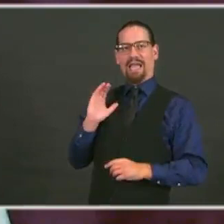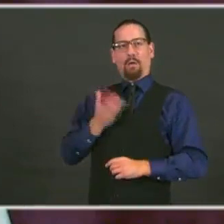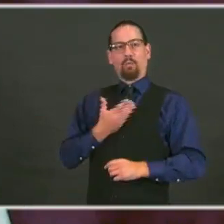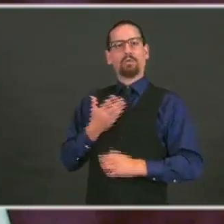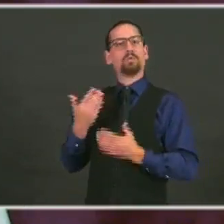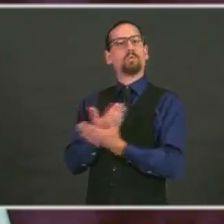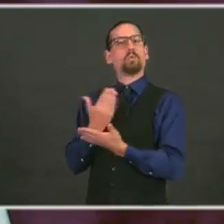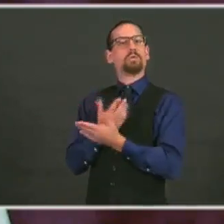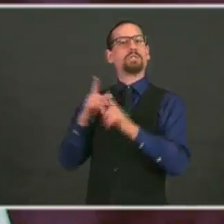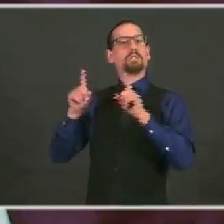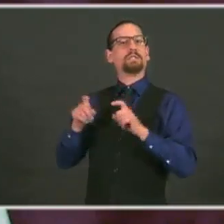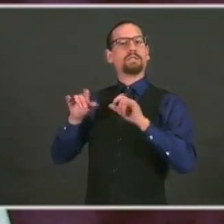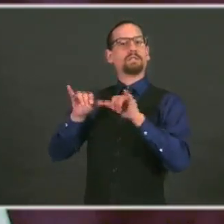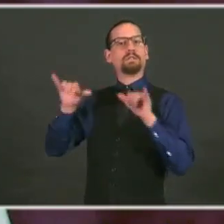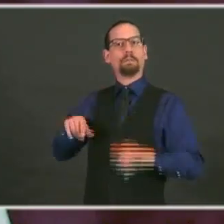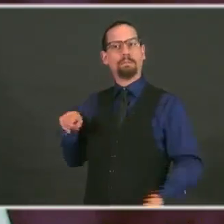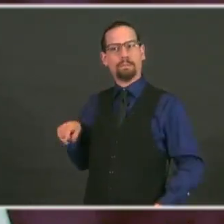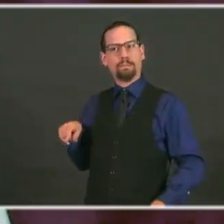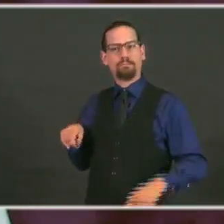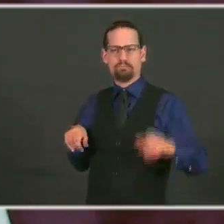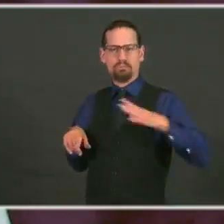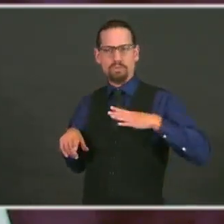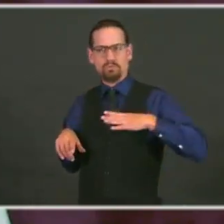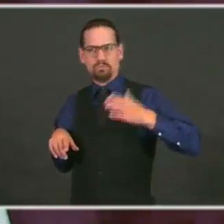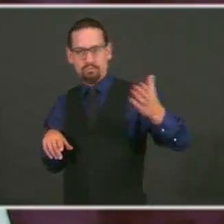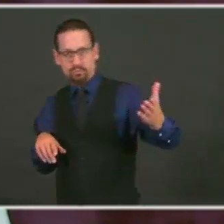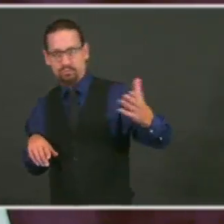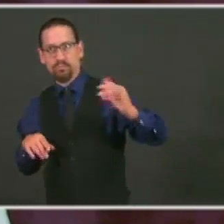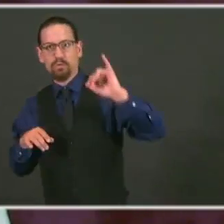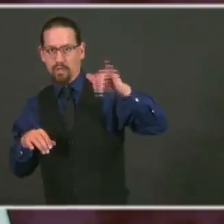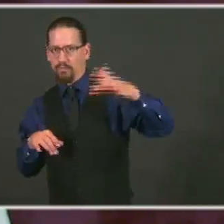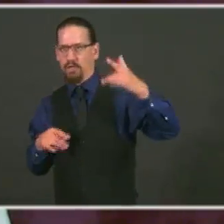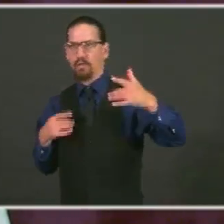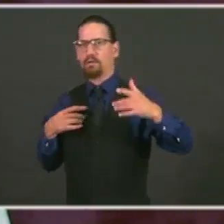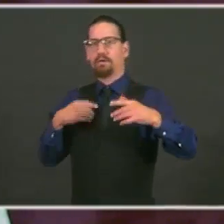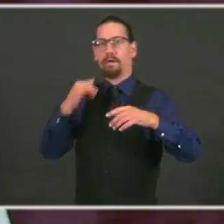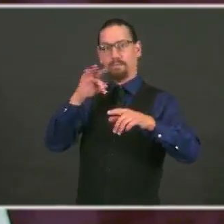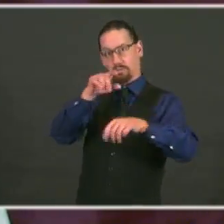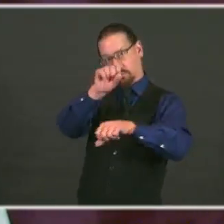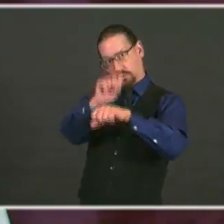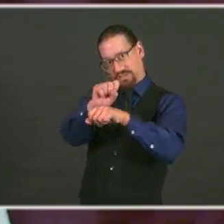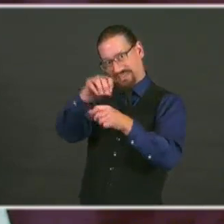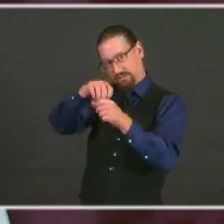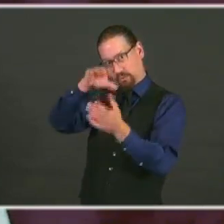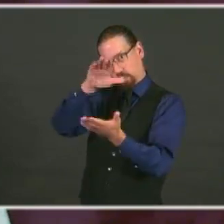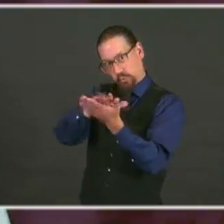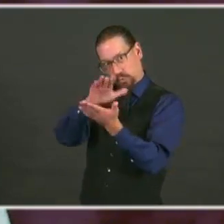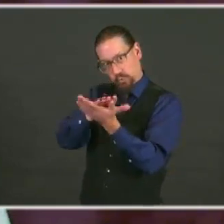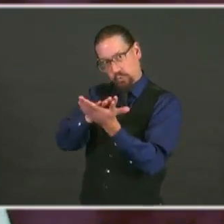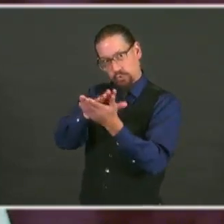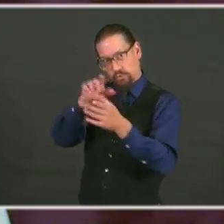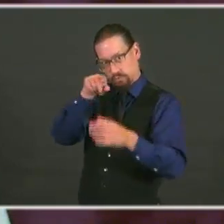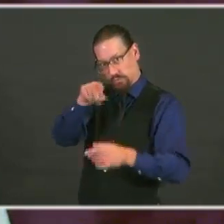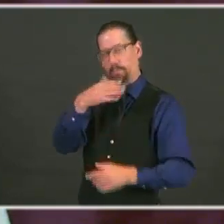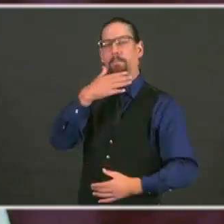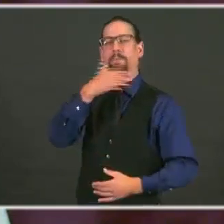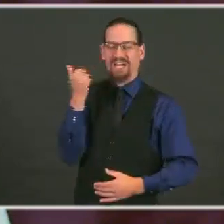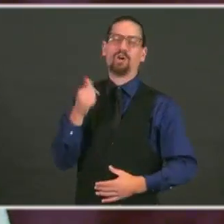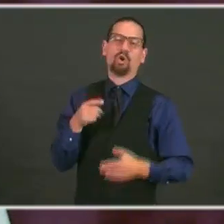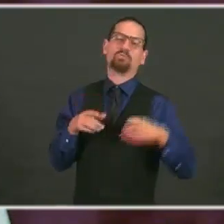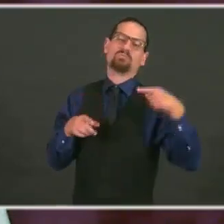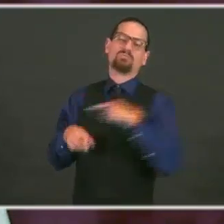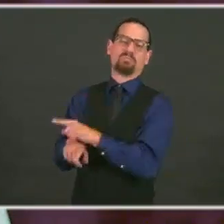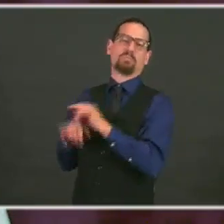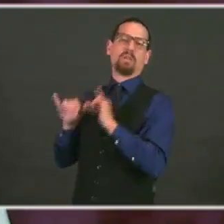-12 system, it would be better if you could call that 844 number on the screen and schedule your same-day